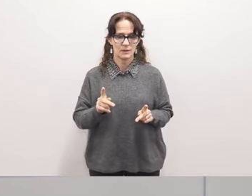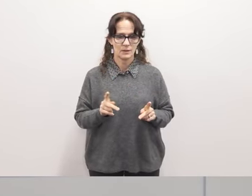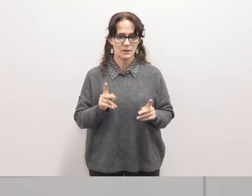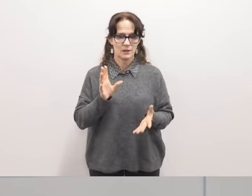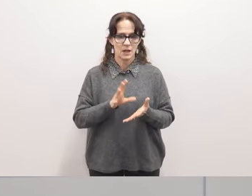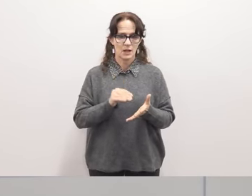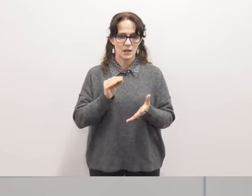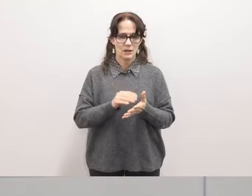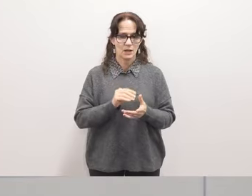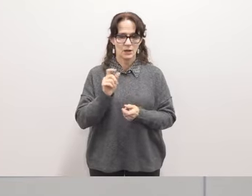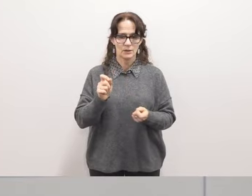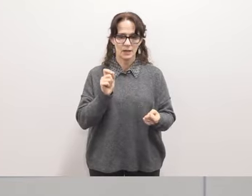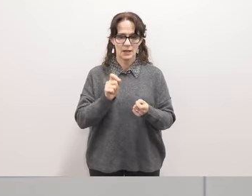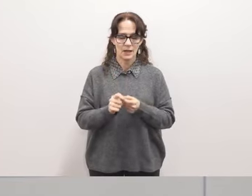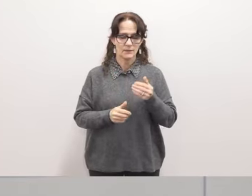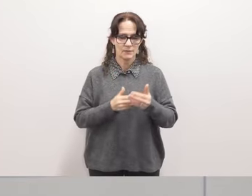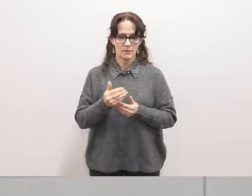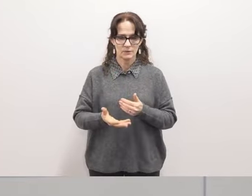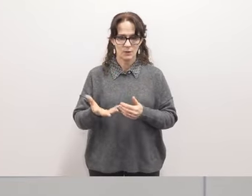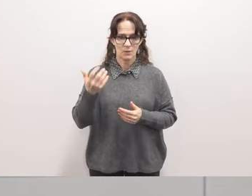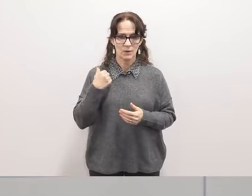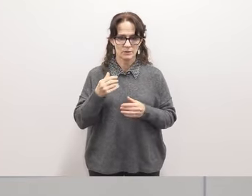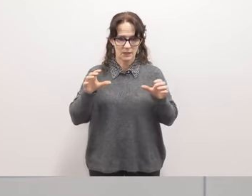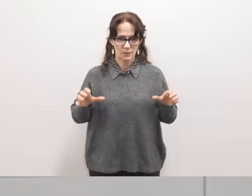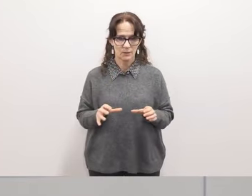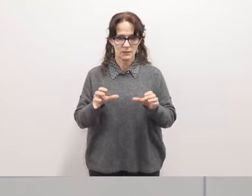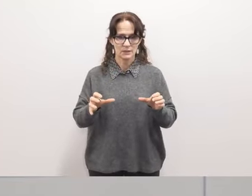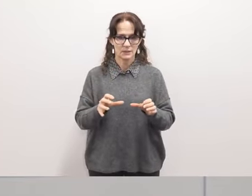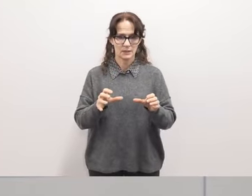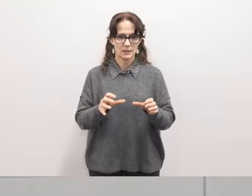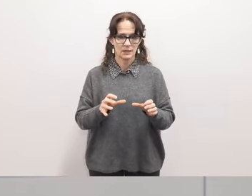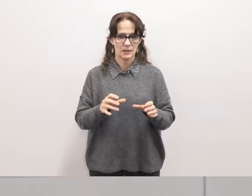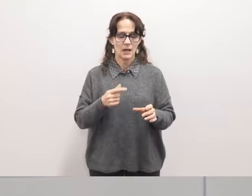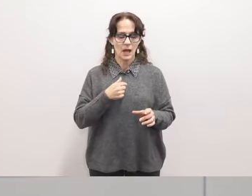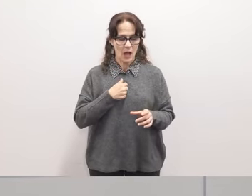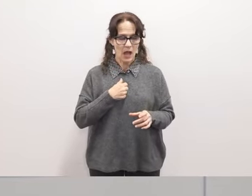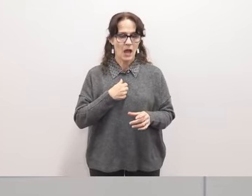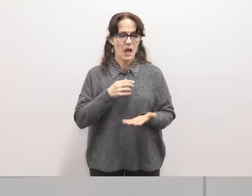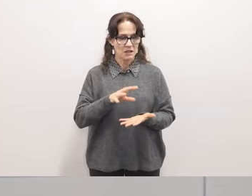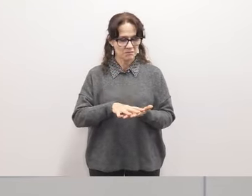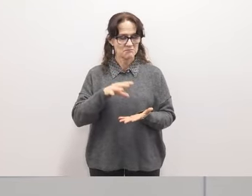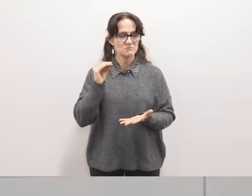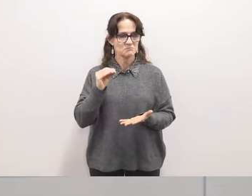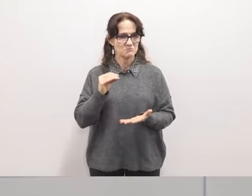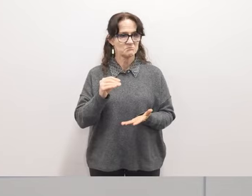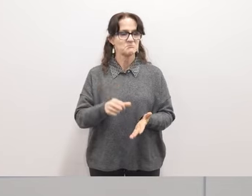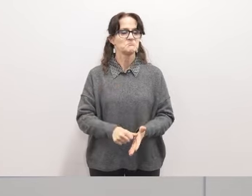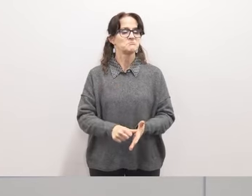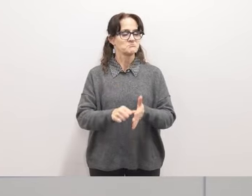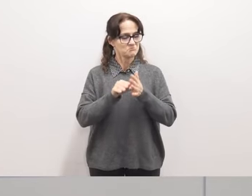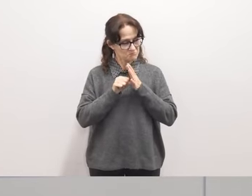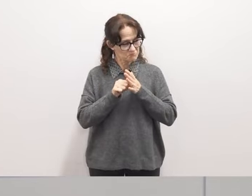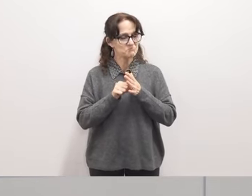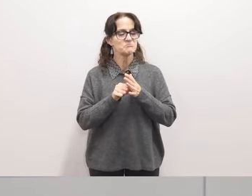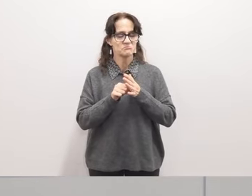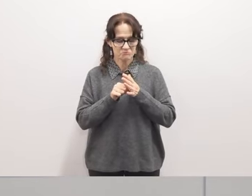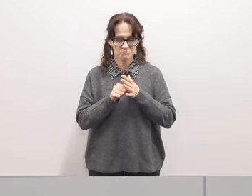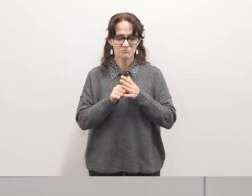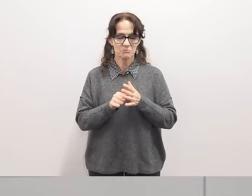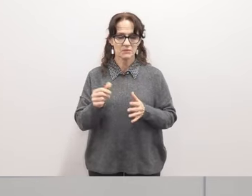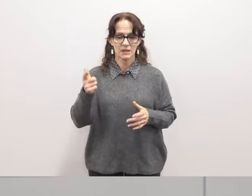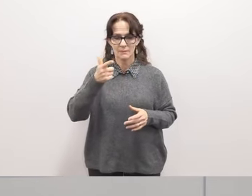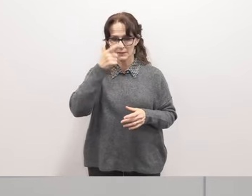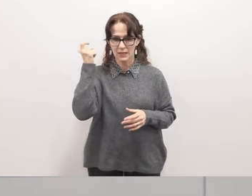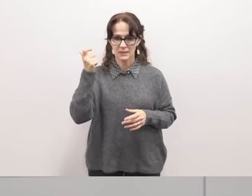learn exactly what that process was and what it did and i came away very very impressed uh because